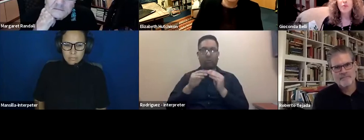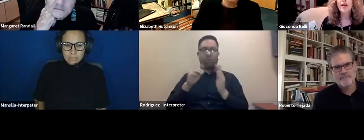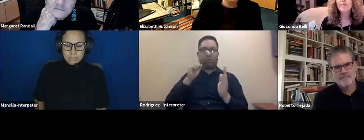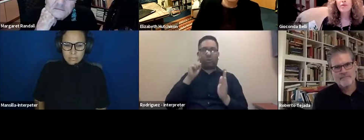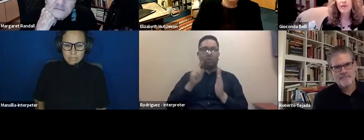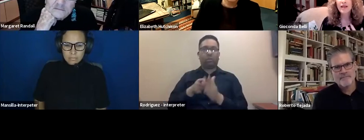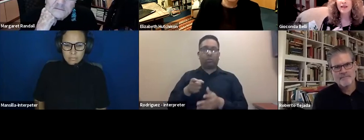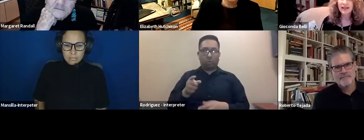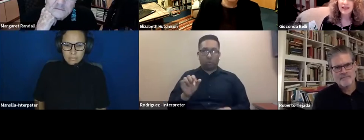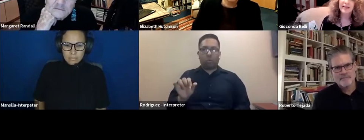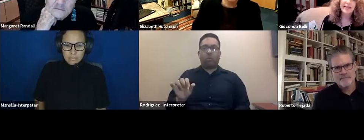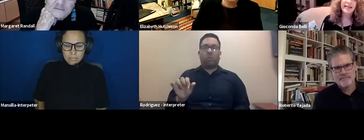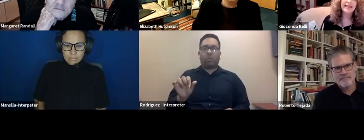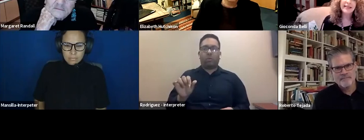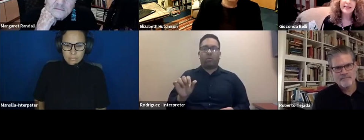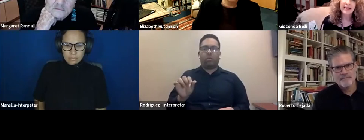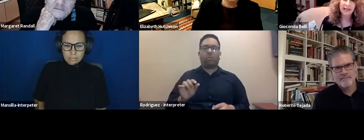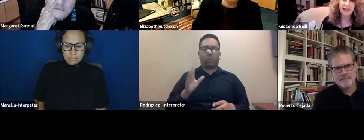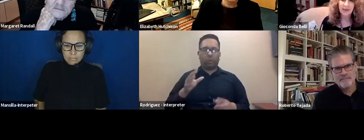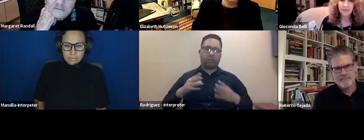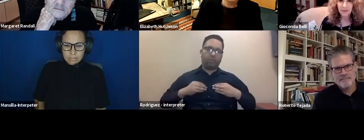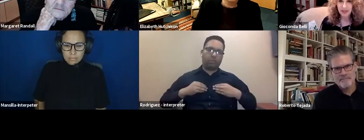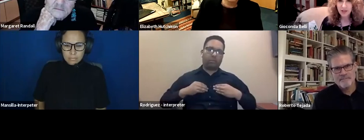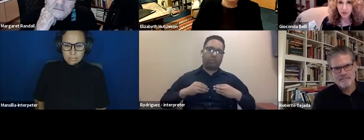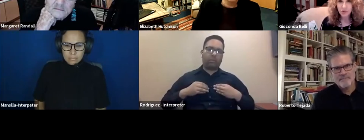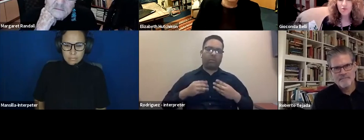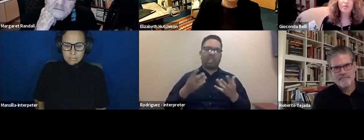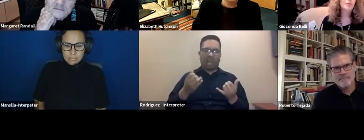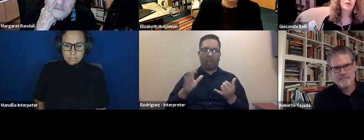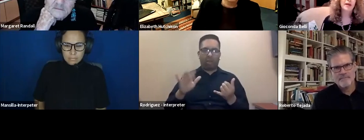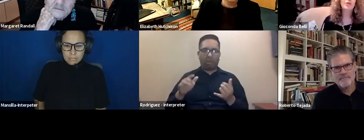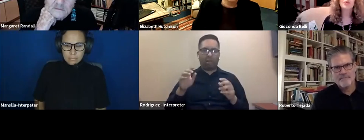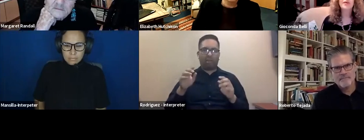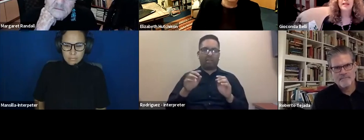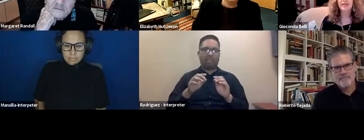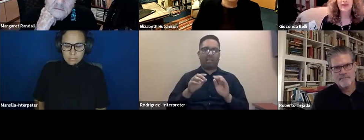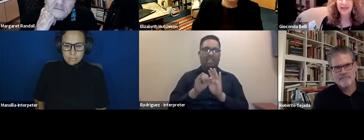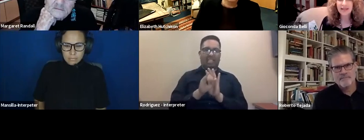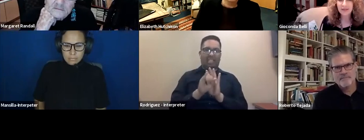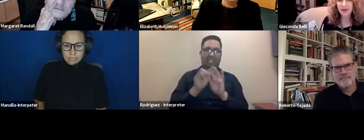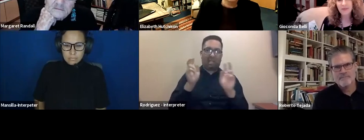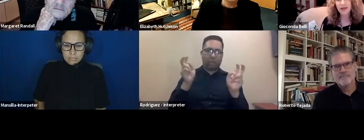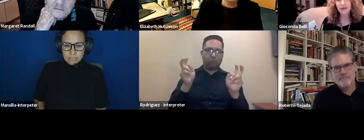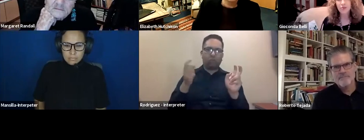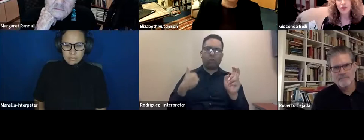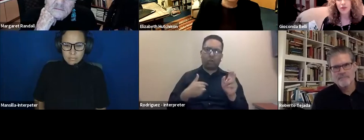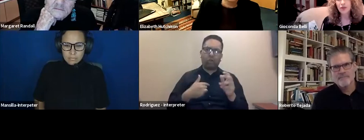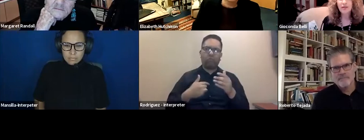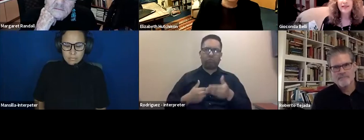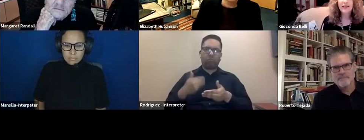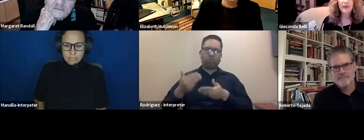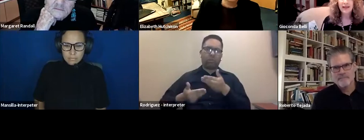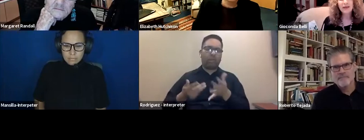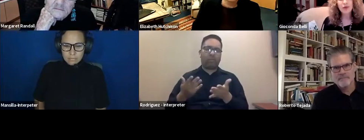You know, we are moving in these identity issues, we are not moving as fast, maybe as we